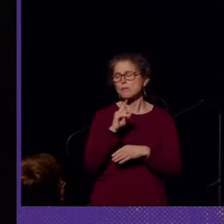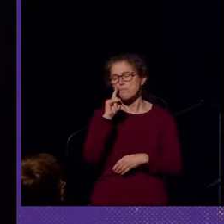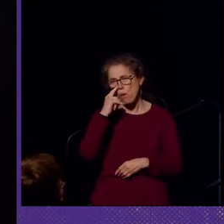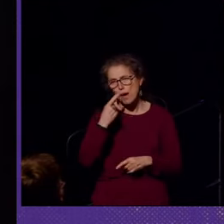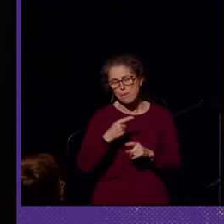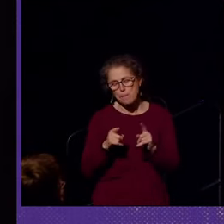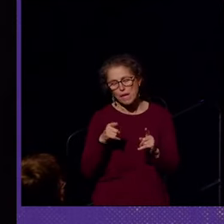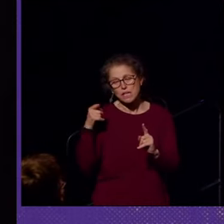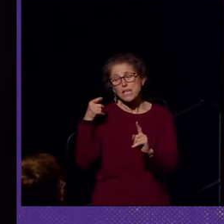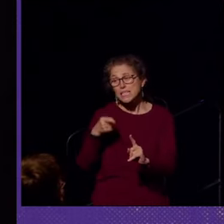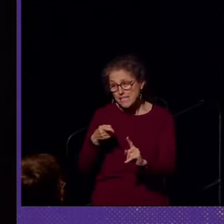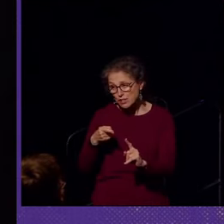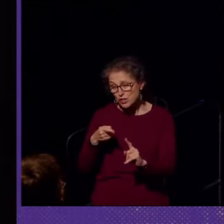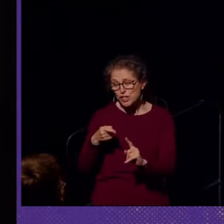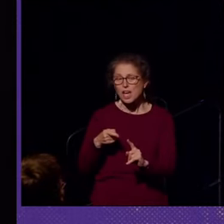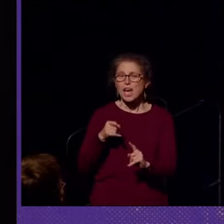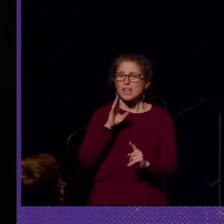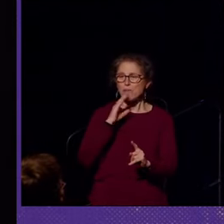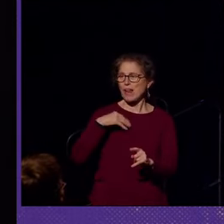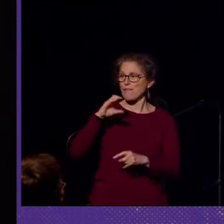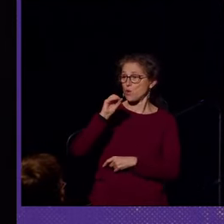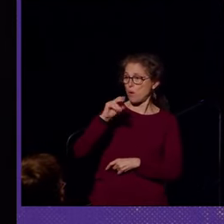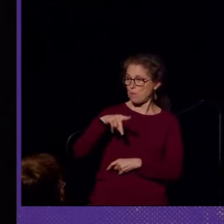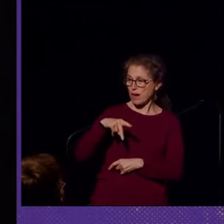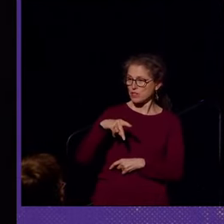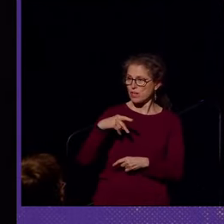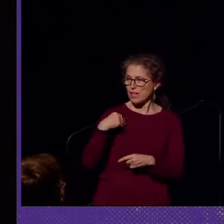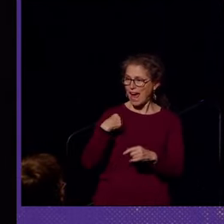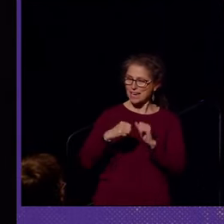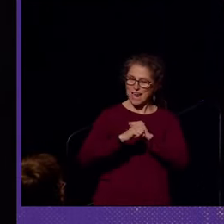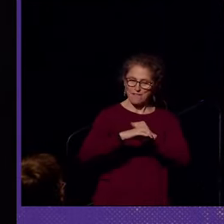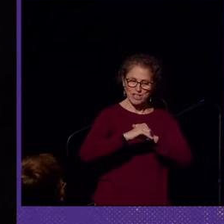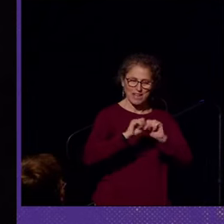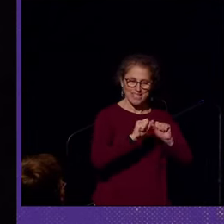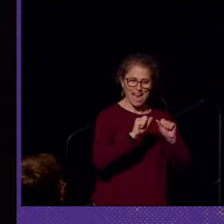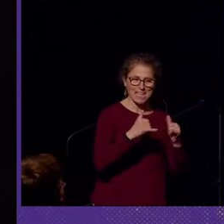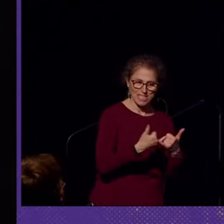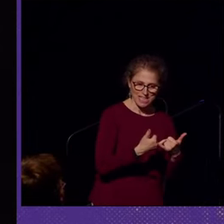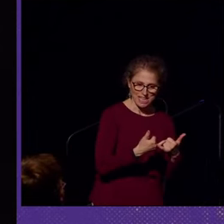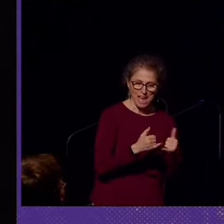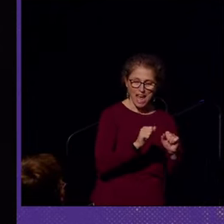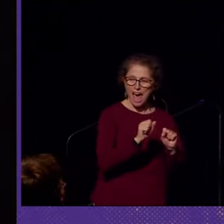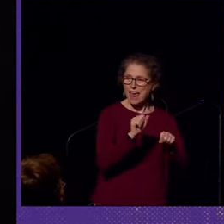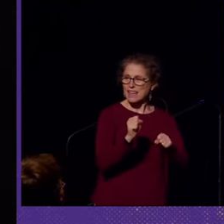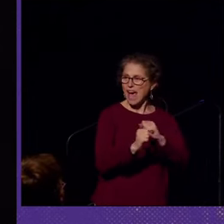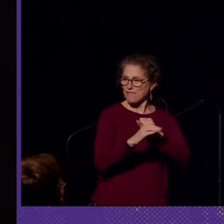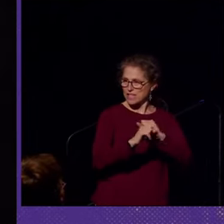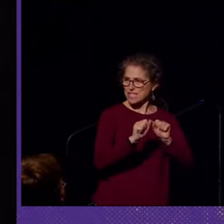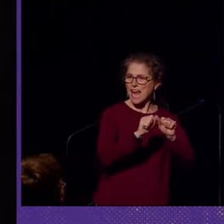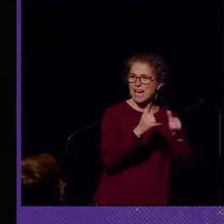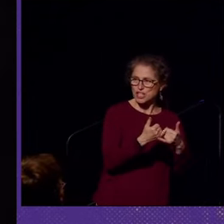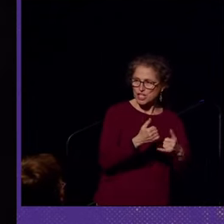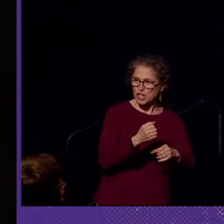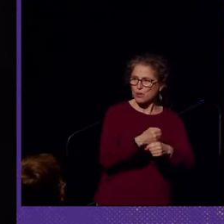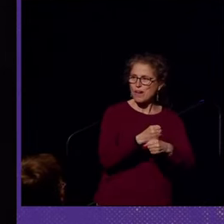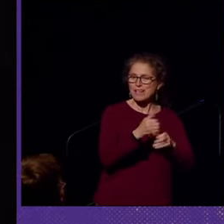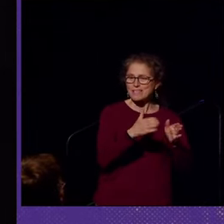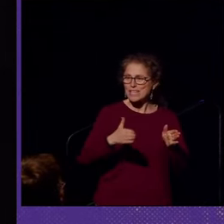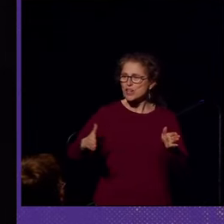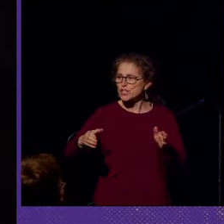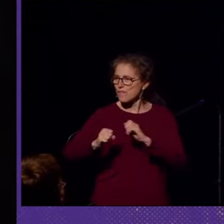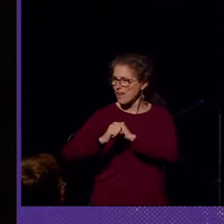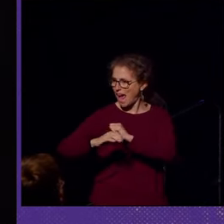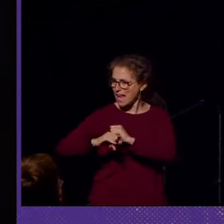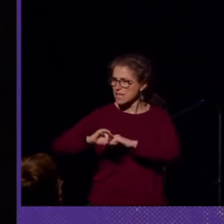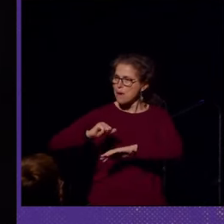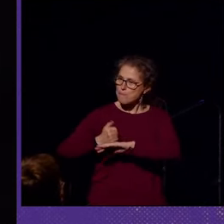essentially, there would be a corporation that had an advertising agency. And the advertising agency created a series of ads